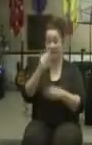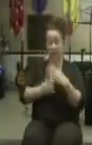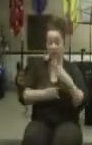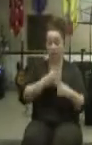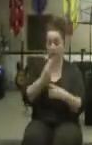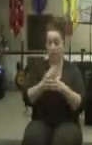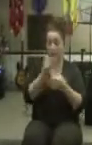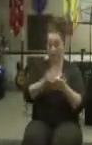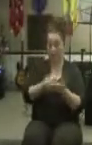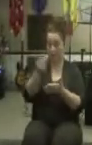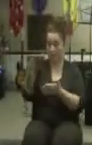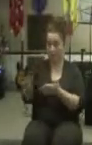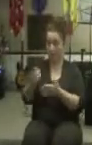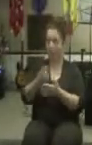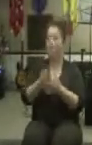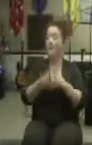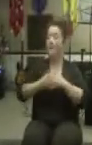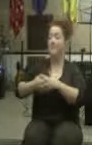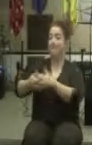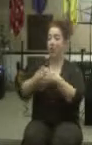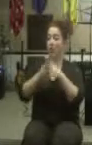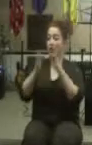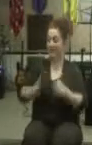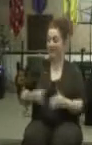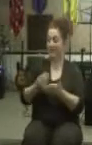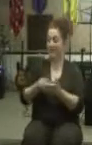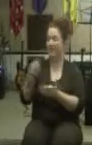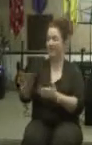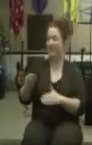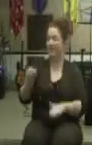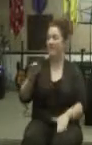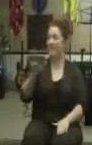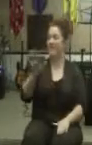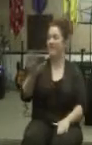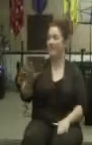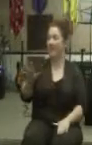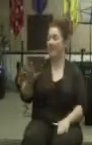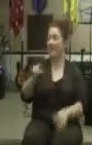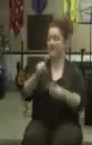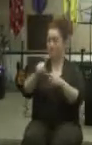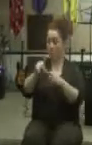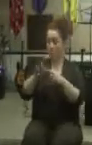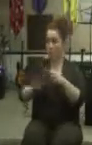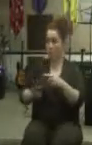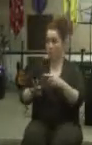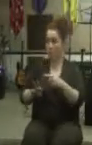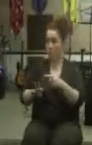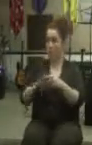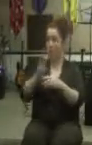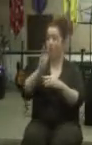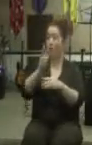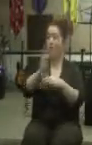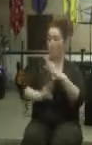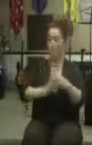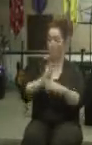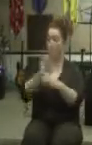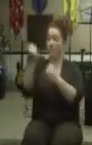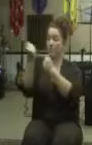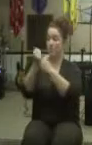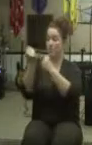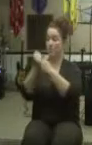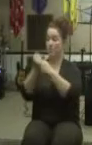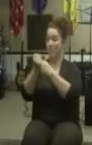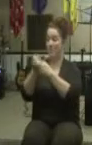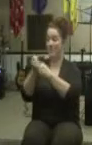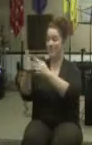If the world should spend what Americans spend, we will need five and one-quarter worlds to support it.